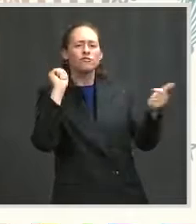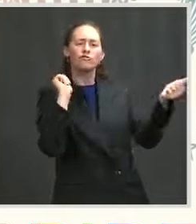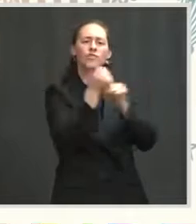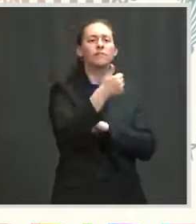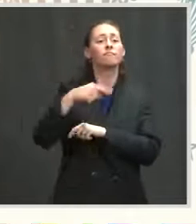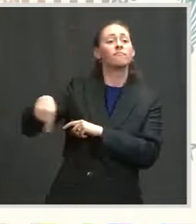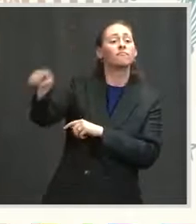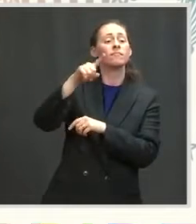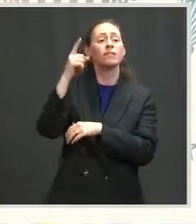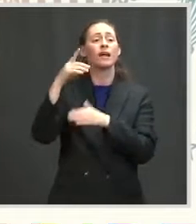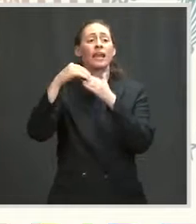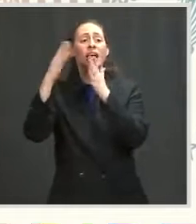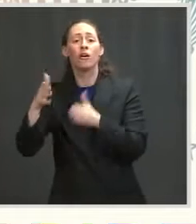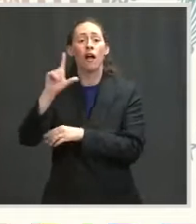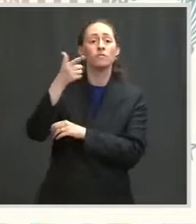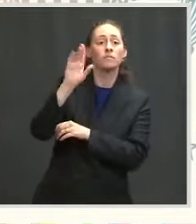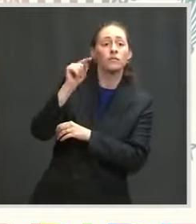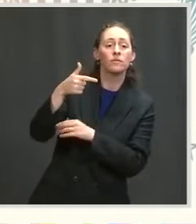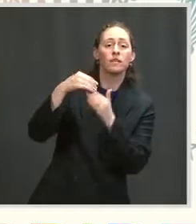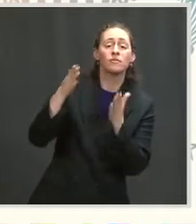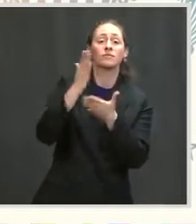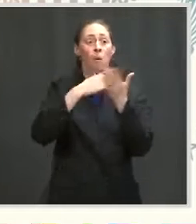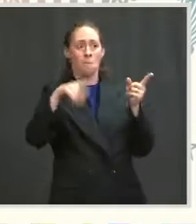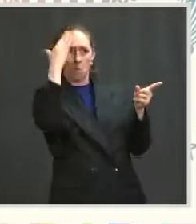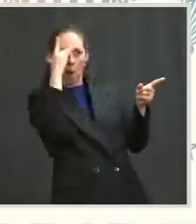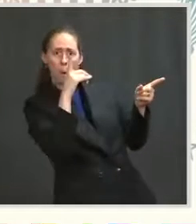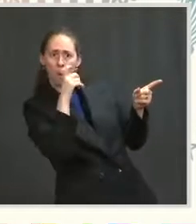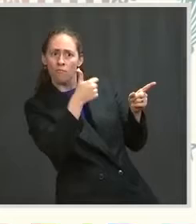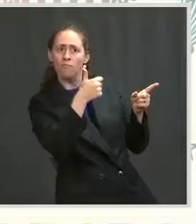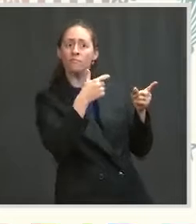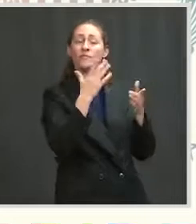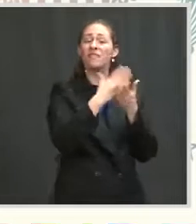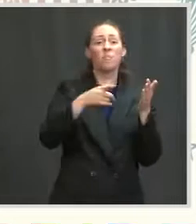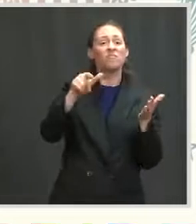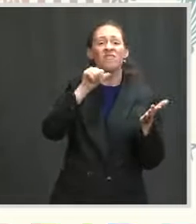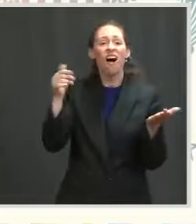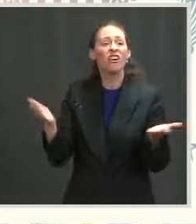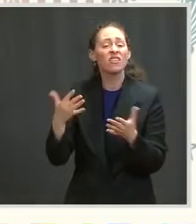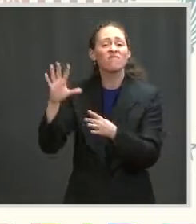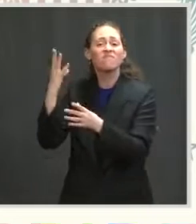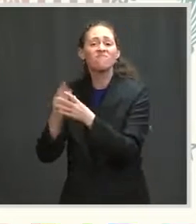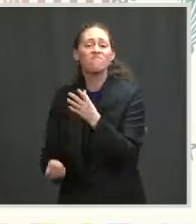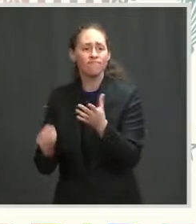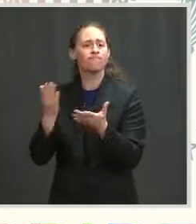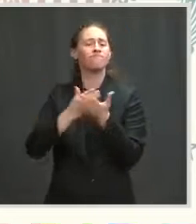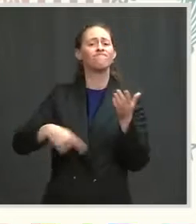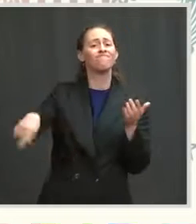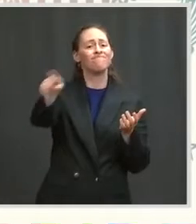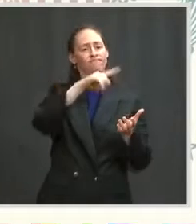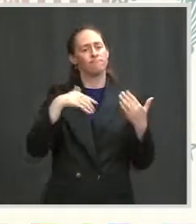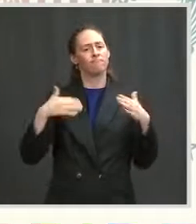elected, some invisible, some long gone, some in this room right now. Here we are.